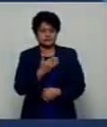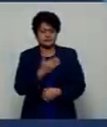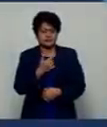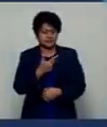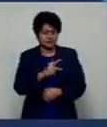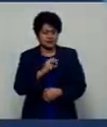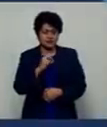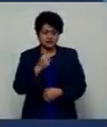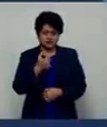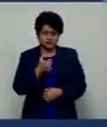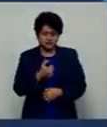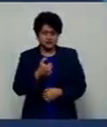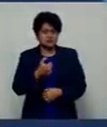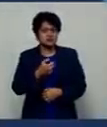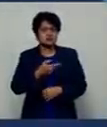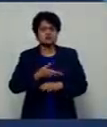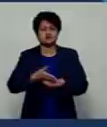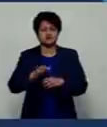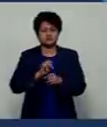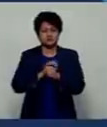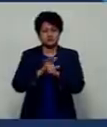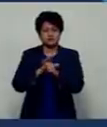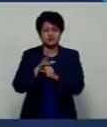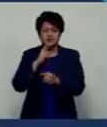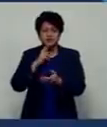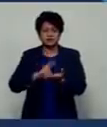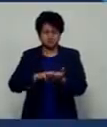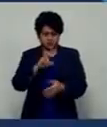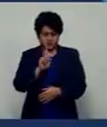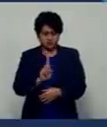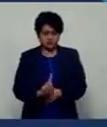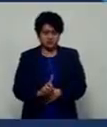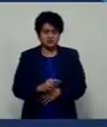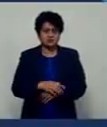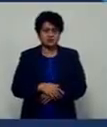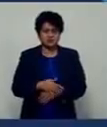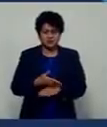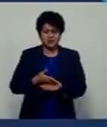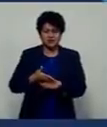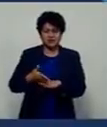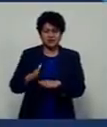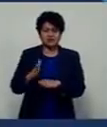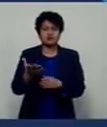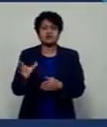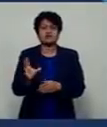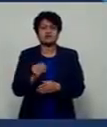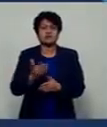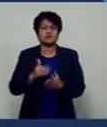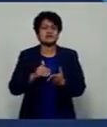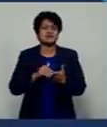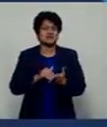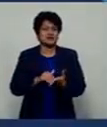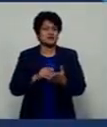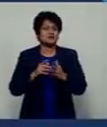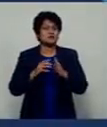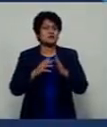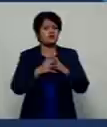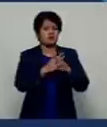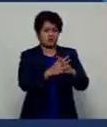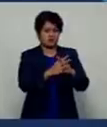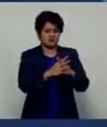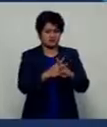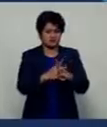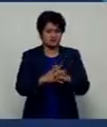386 new cases of COVID-19 have been reported today. These new cases are mainly from the Central and Western Divisions.